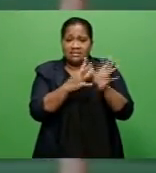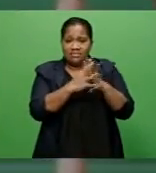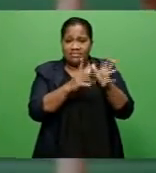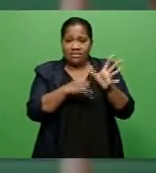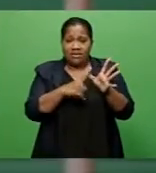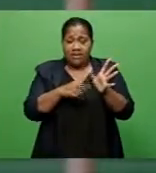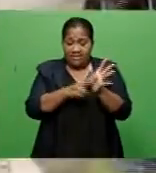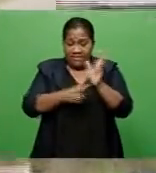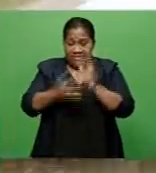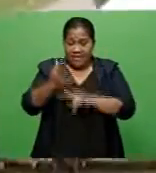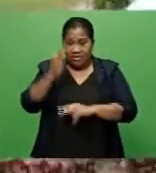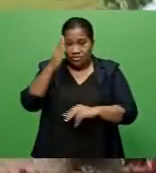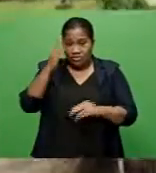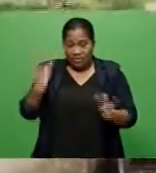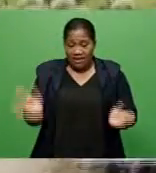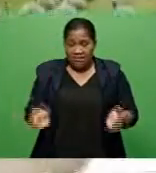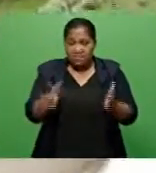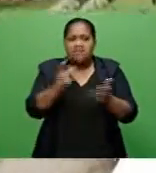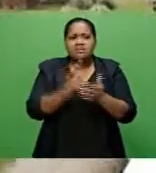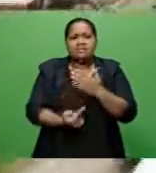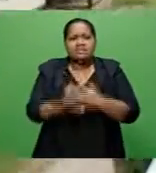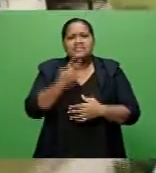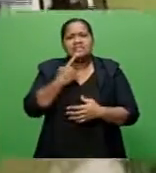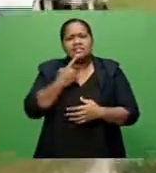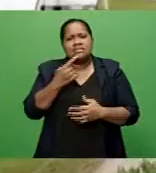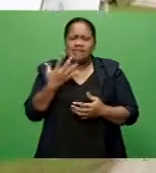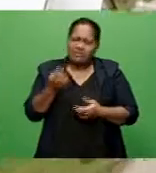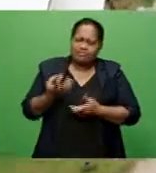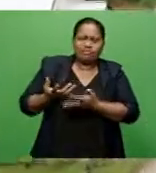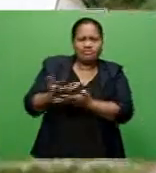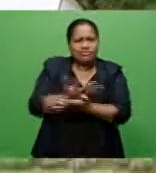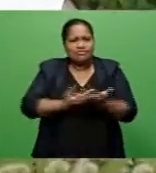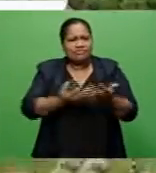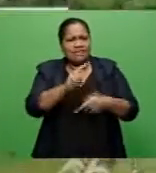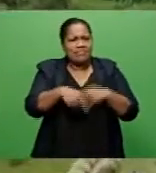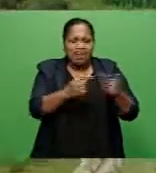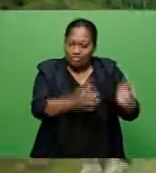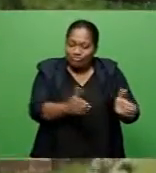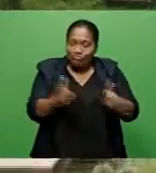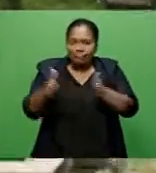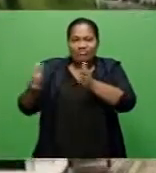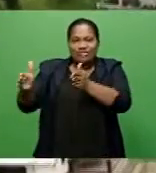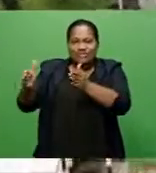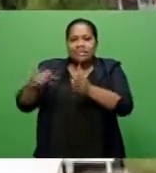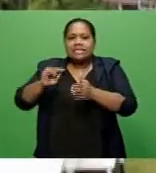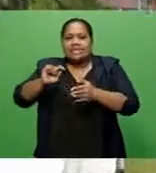We have been